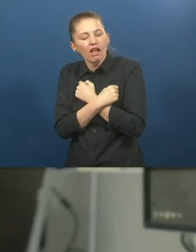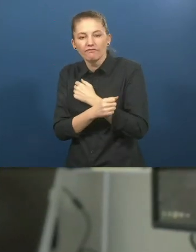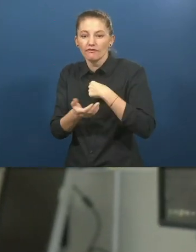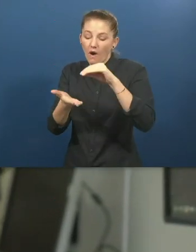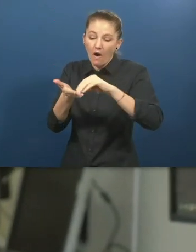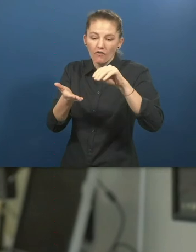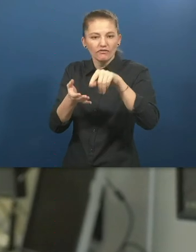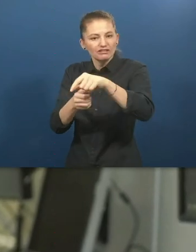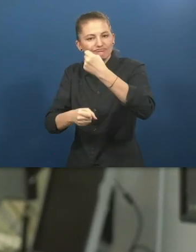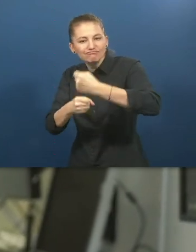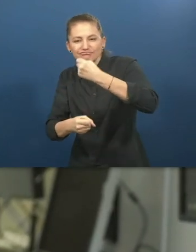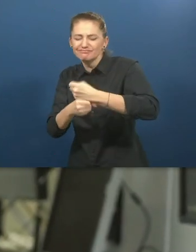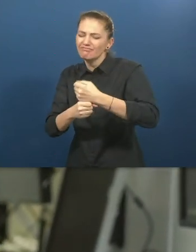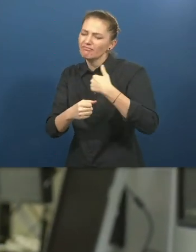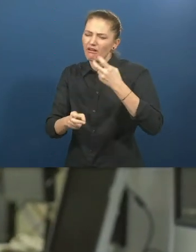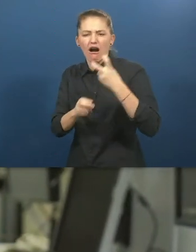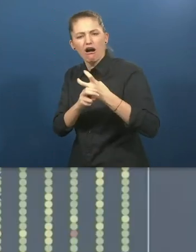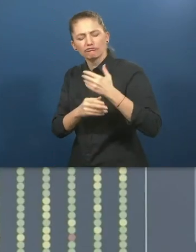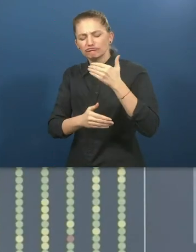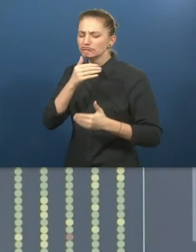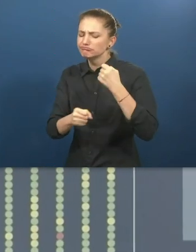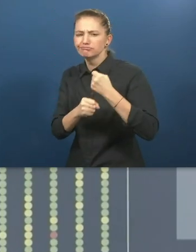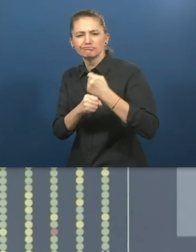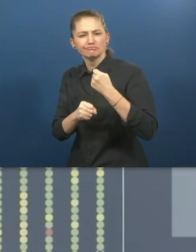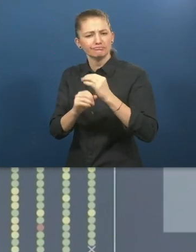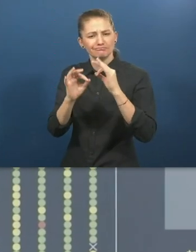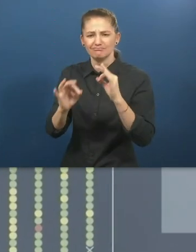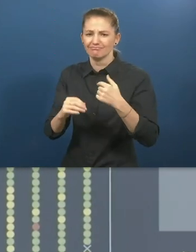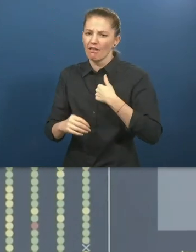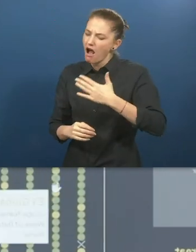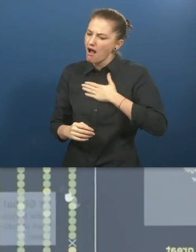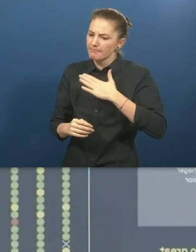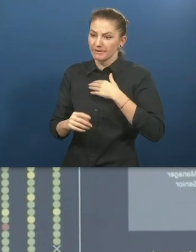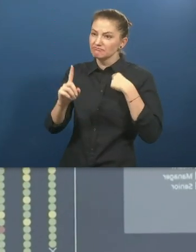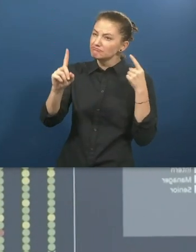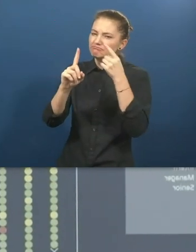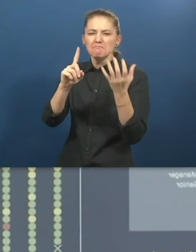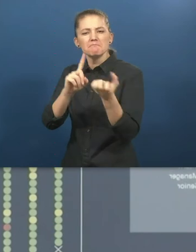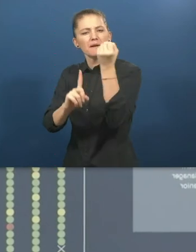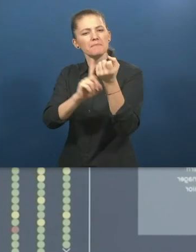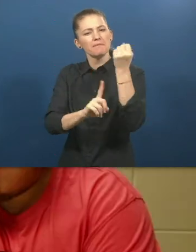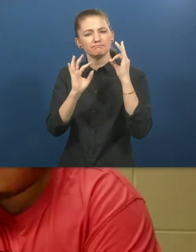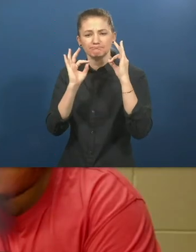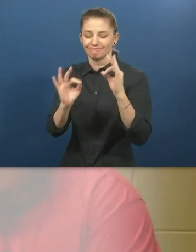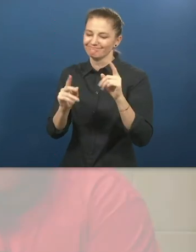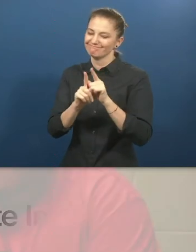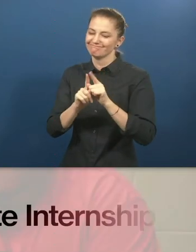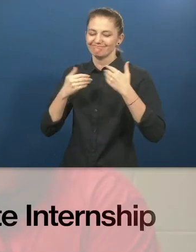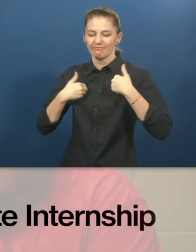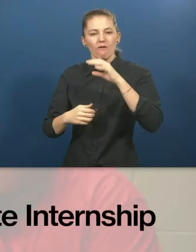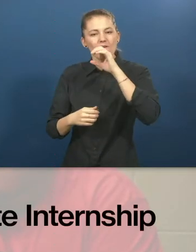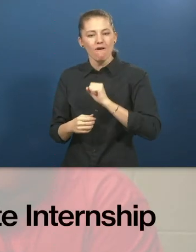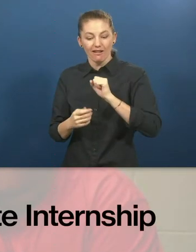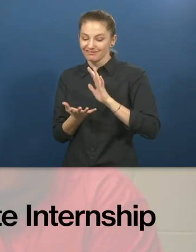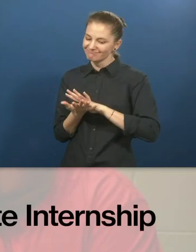and I'm really happy with my achievement from the old me to the new me. How does